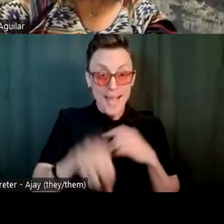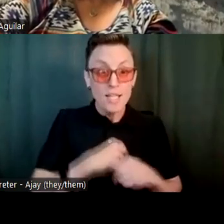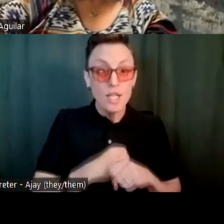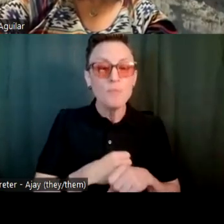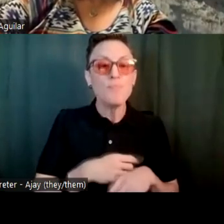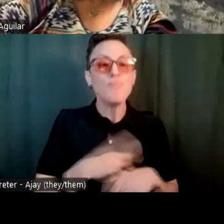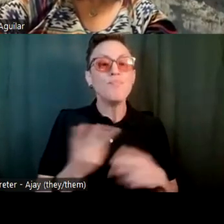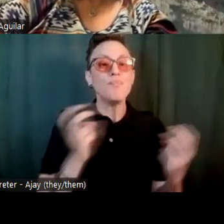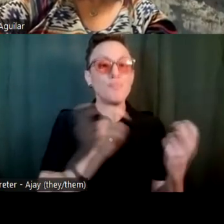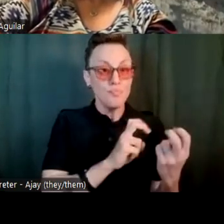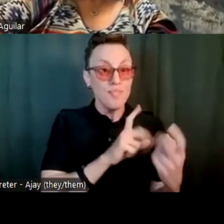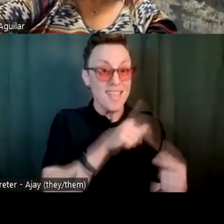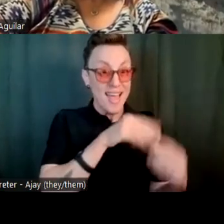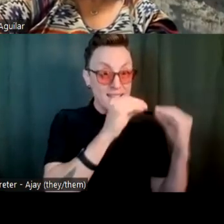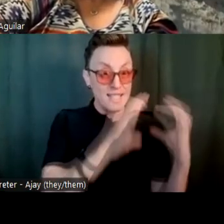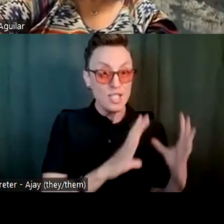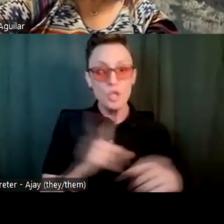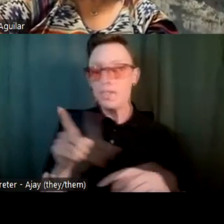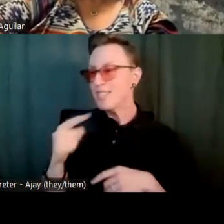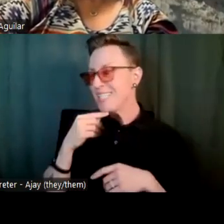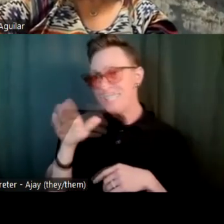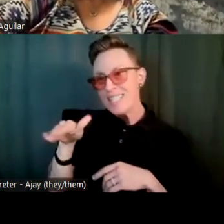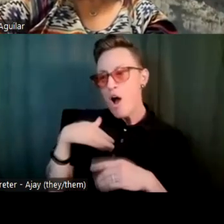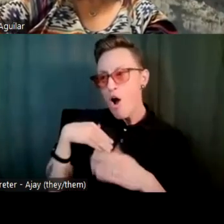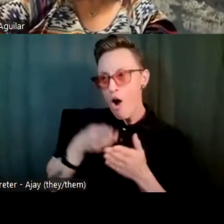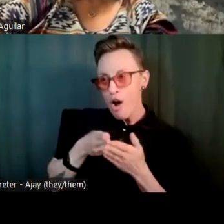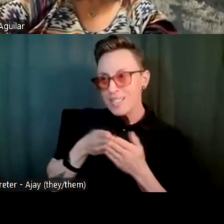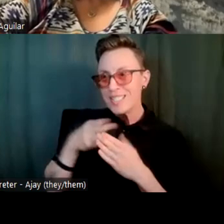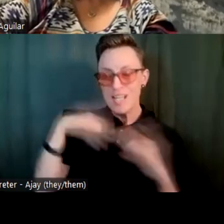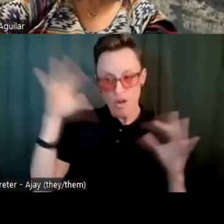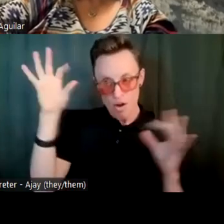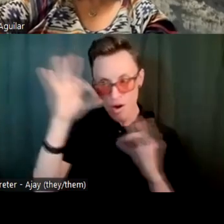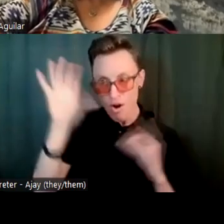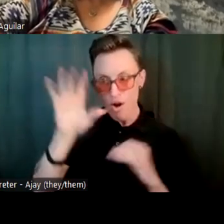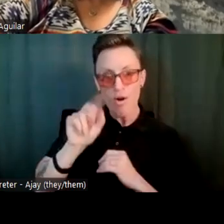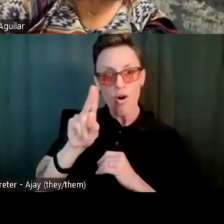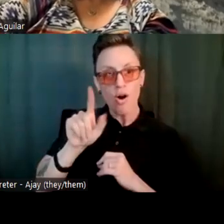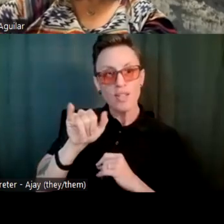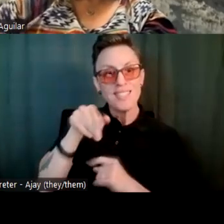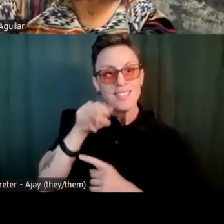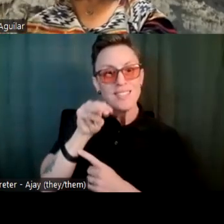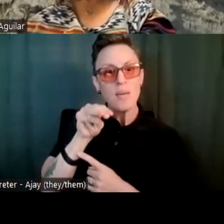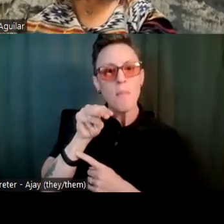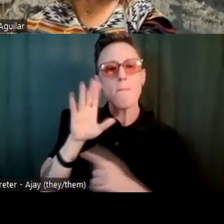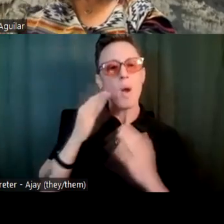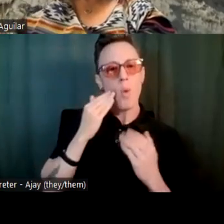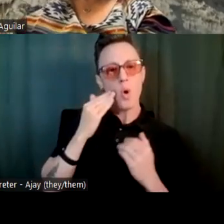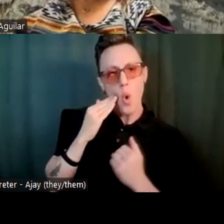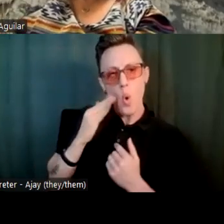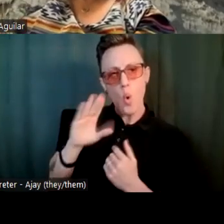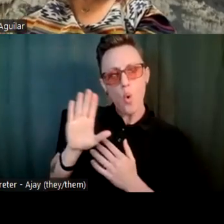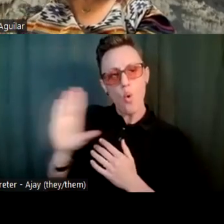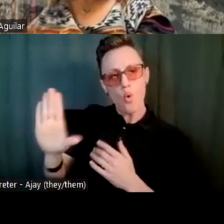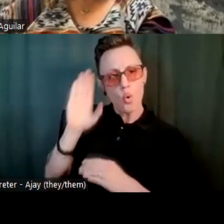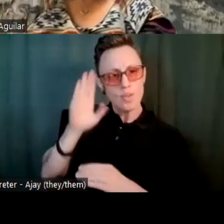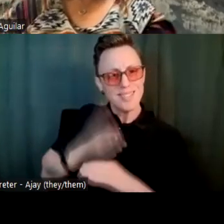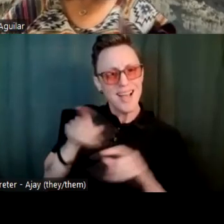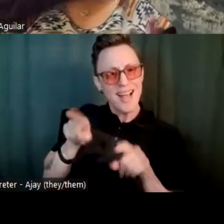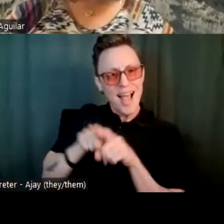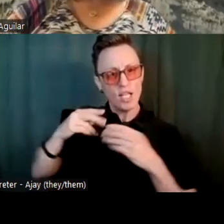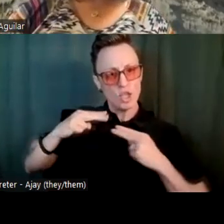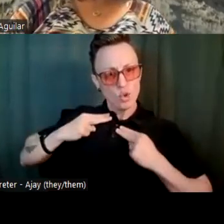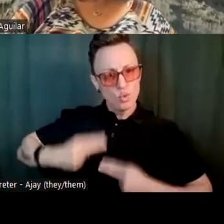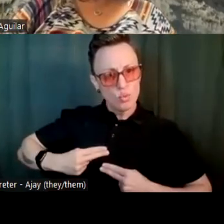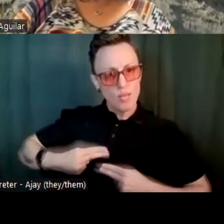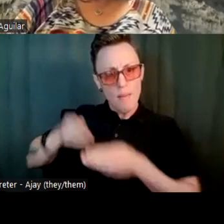Mr. Miss Davis, I'm be honest with you. I don't know about autism, but I want to get to know Sean as a human, uh, just as a person.